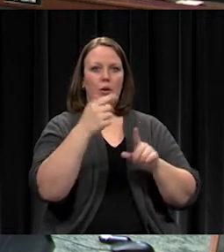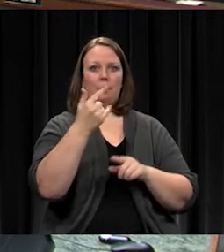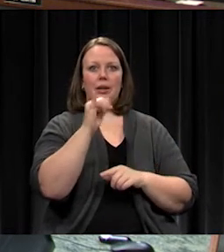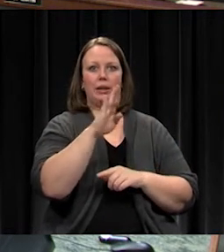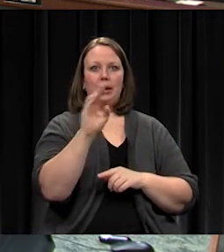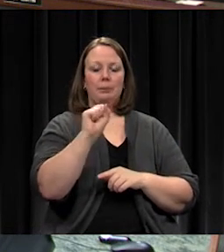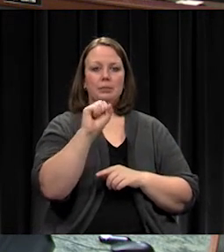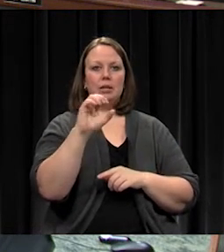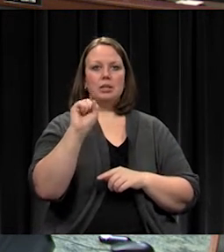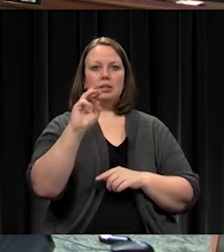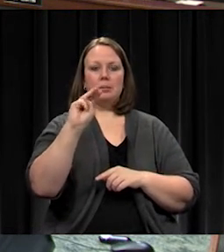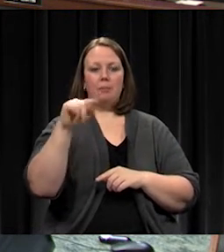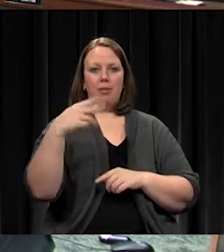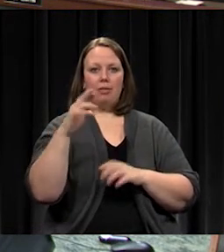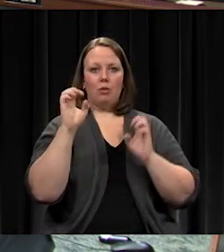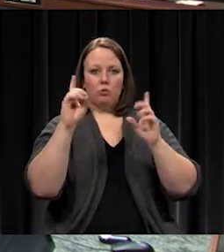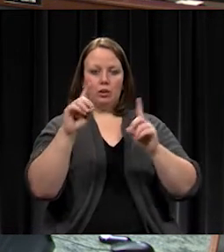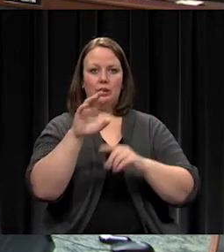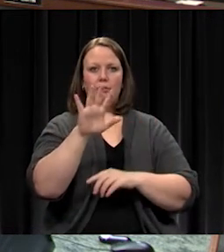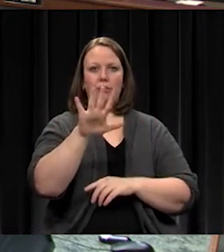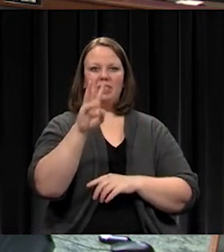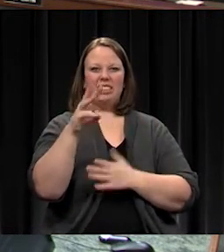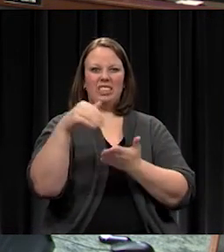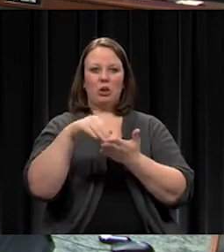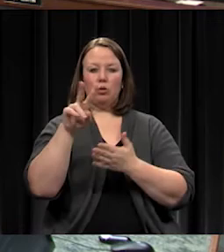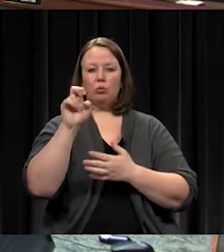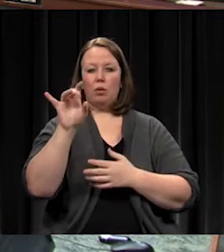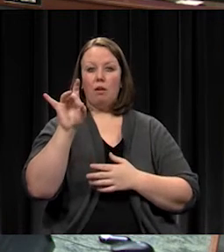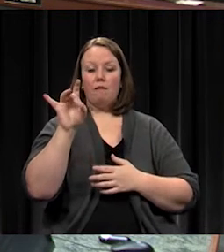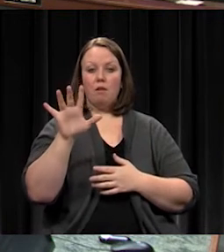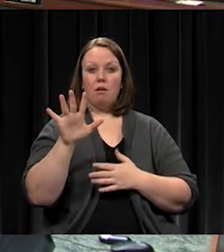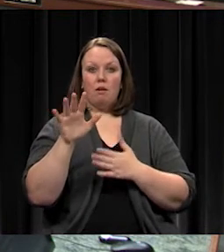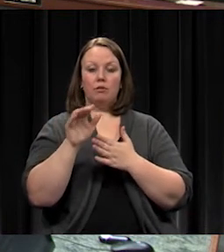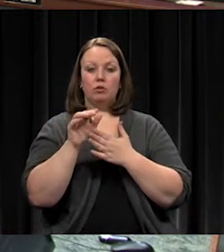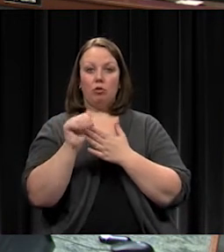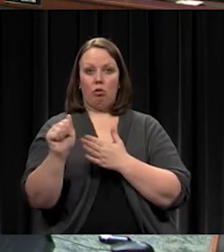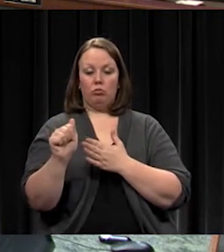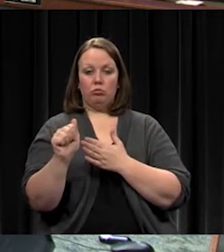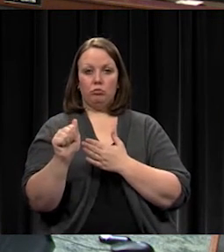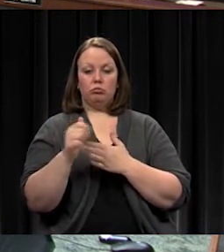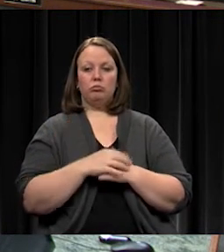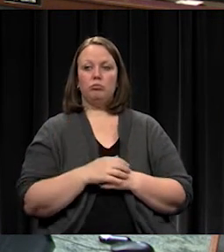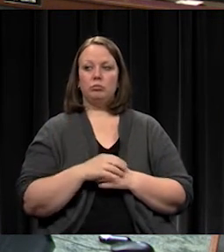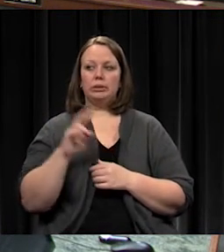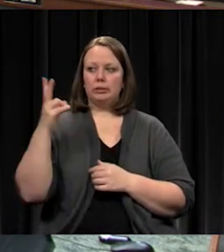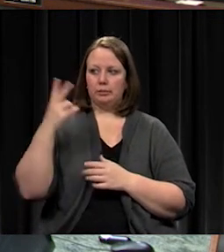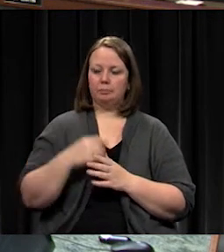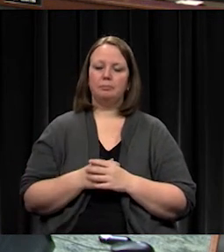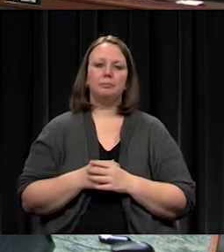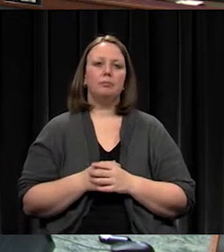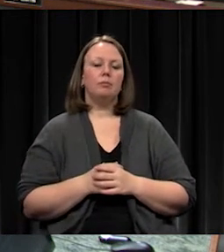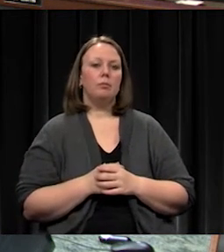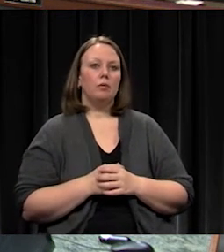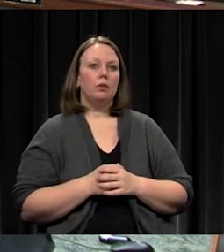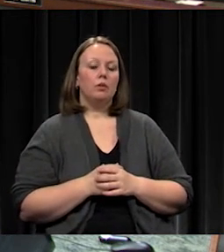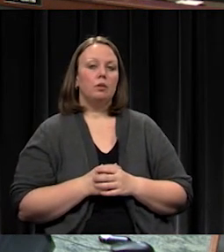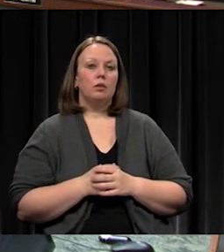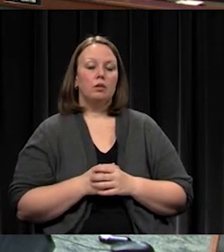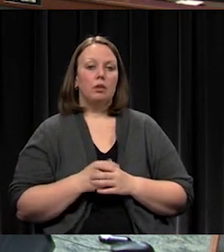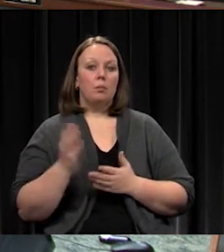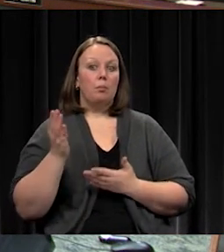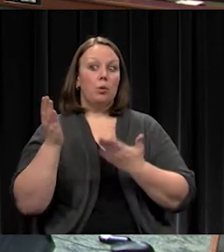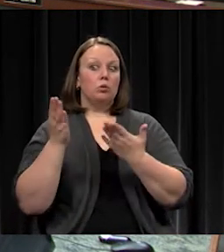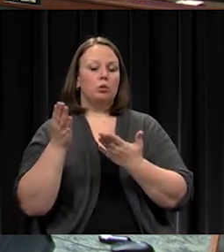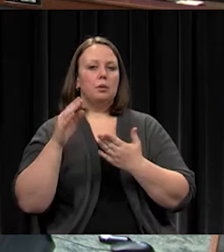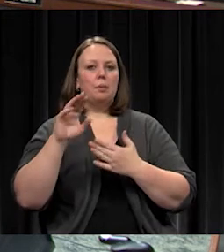$56,235 from Gibbs-Smith as presented. Second. I have a motion